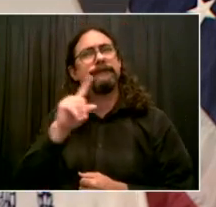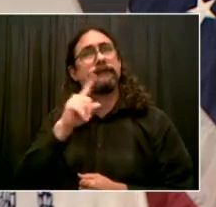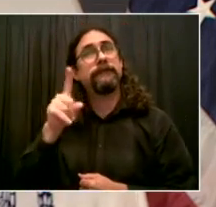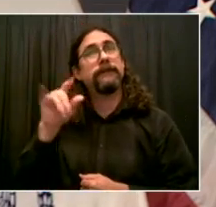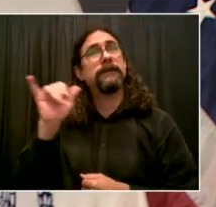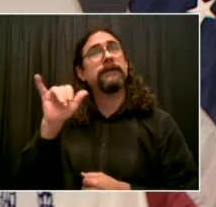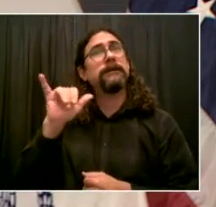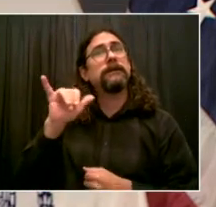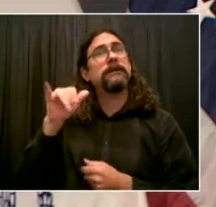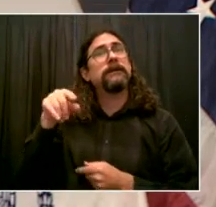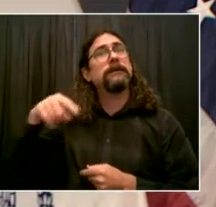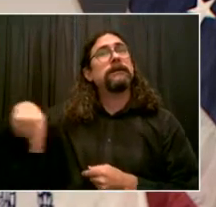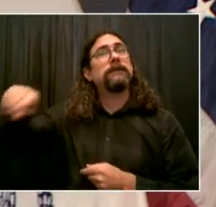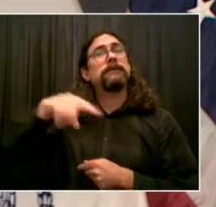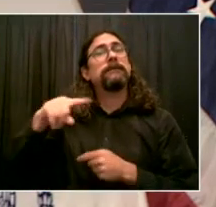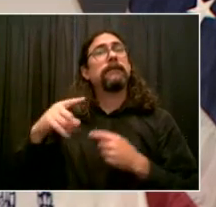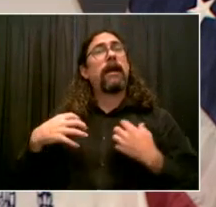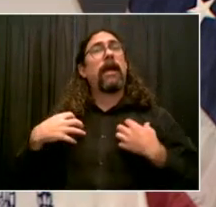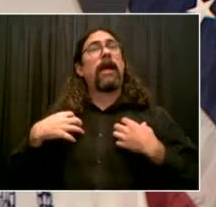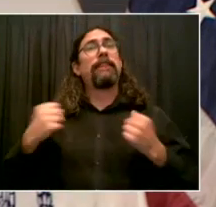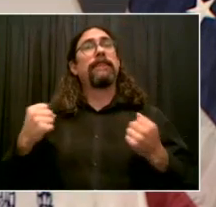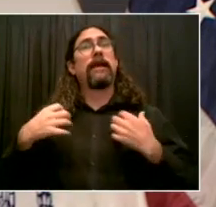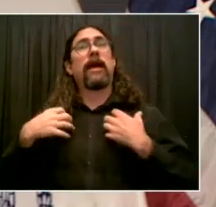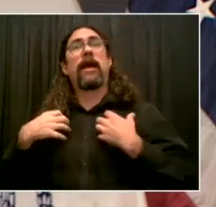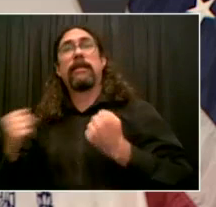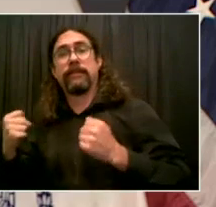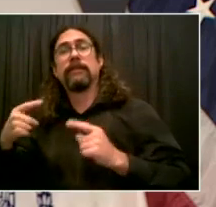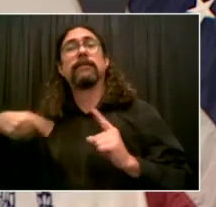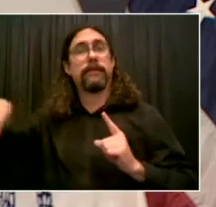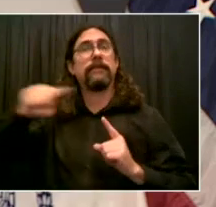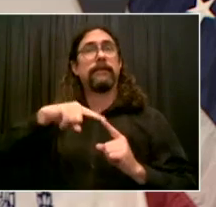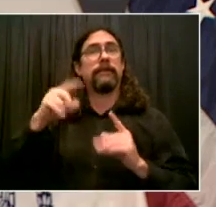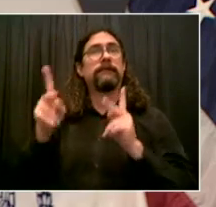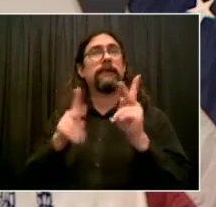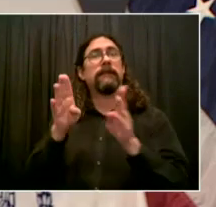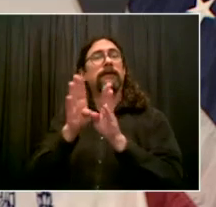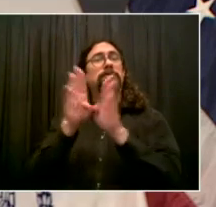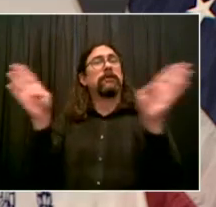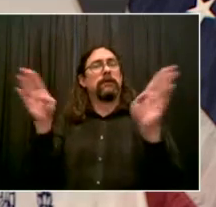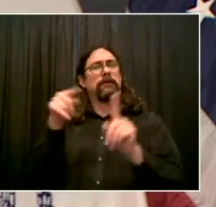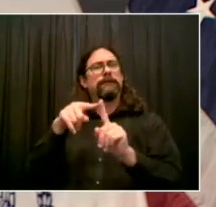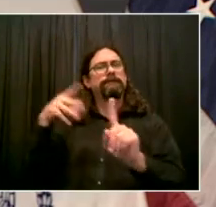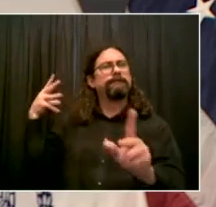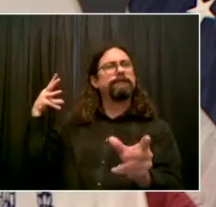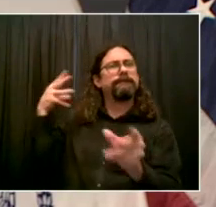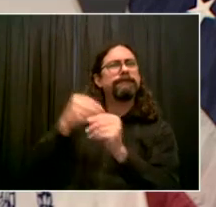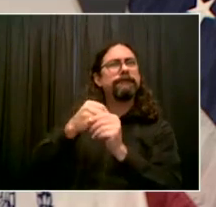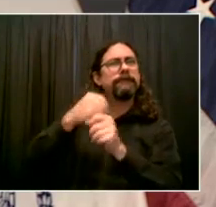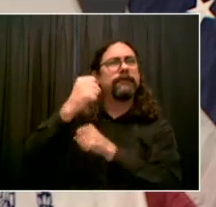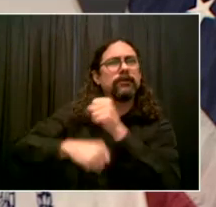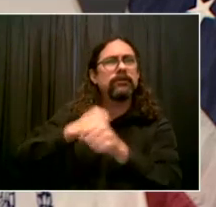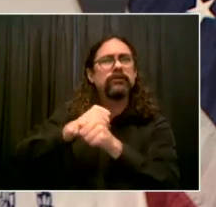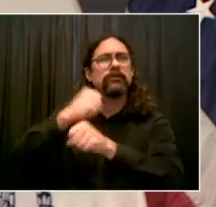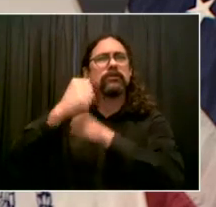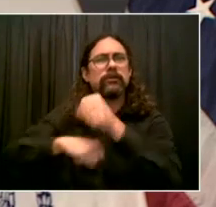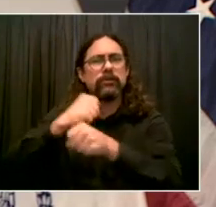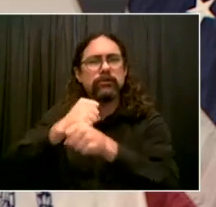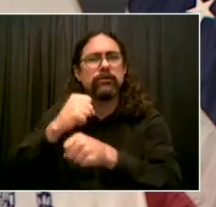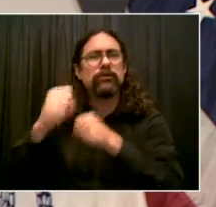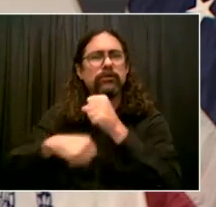ready to do new and different things. Two major new pieces today, two major new thrusts that are going to change the future in New York City,